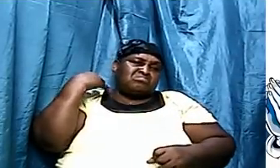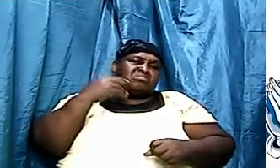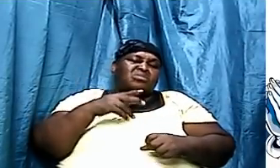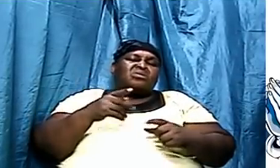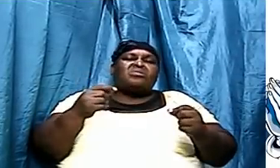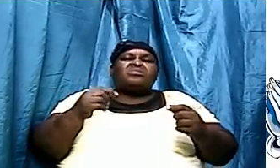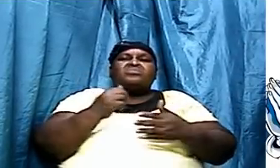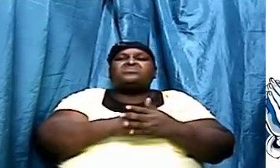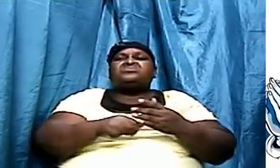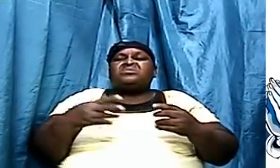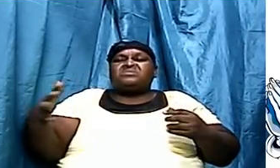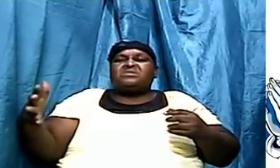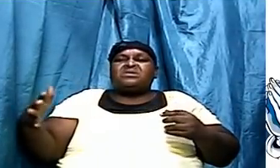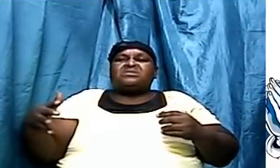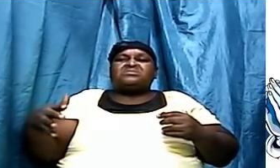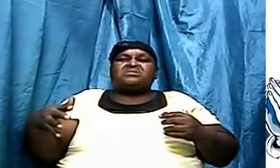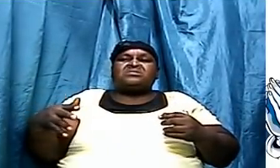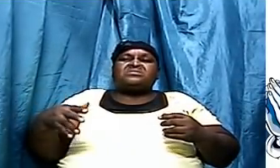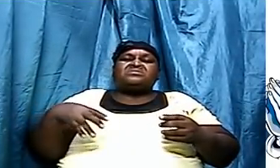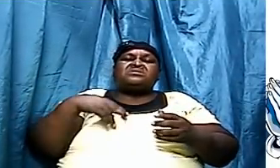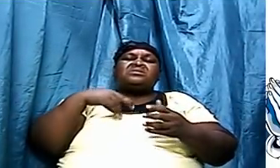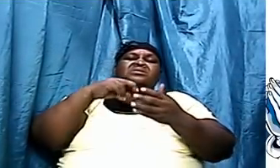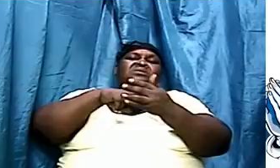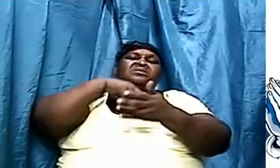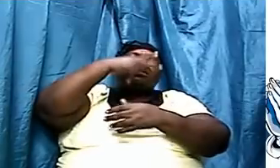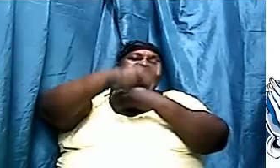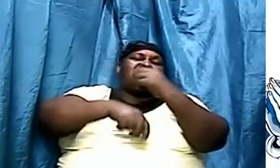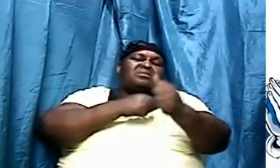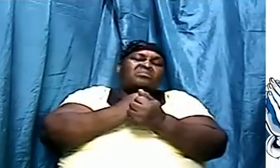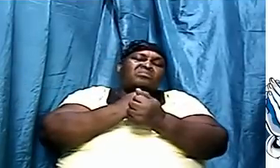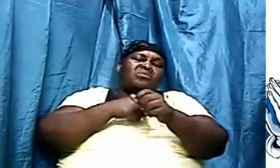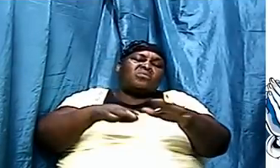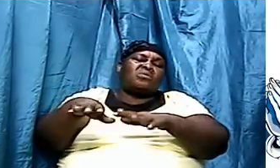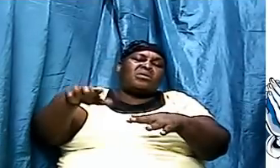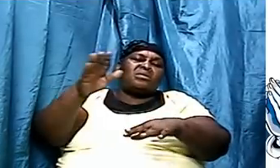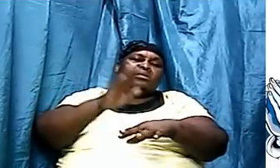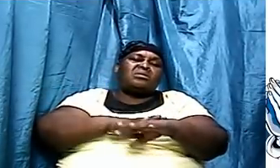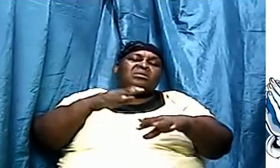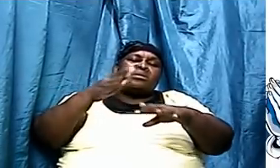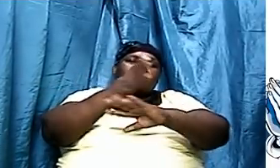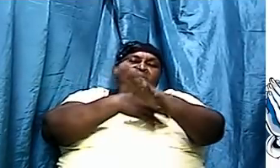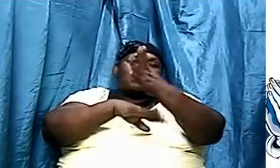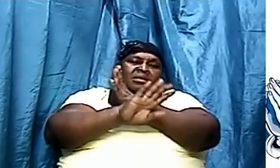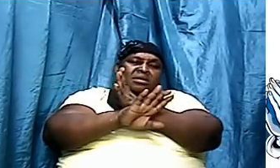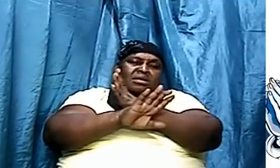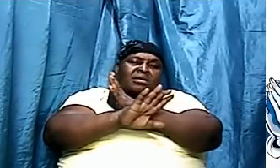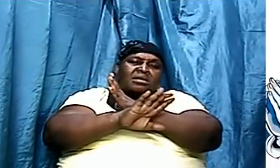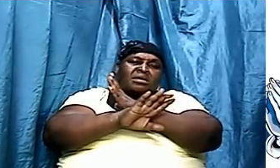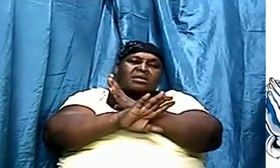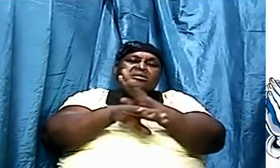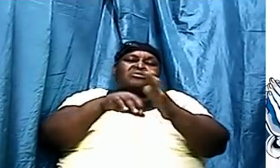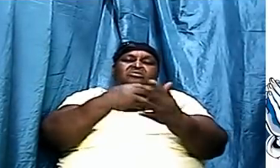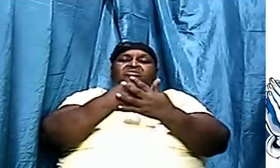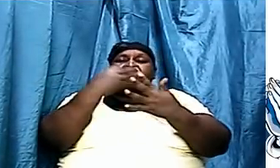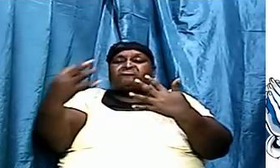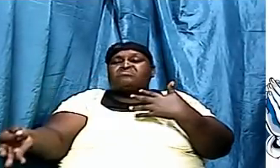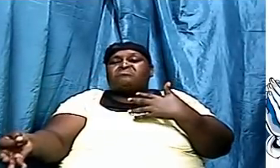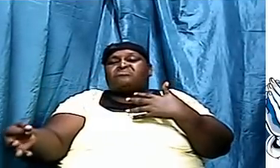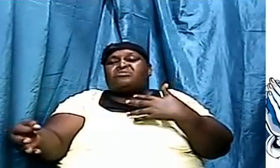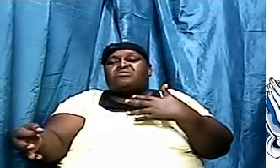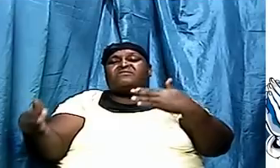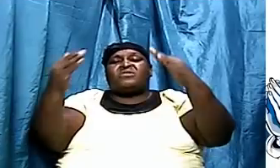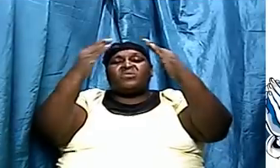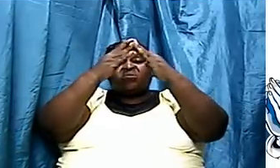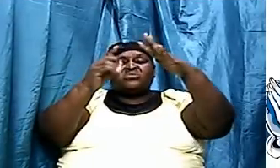things as a young man I used to flick walk on my hand flick off a house top back flick off a wall that